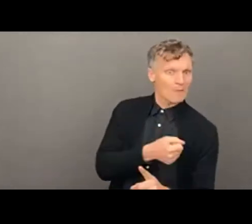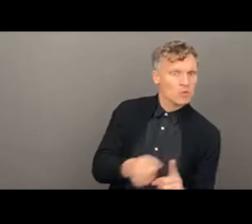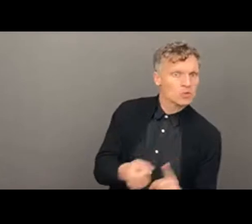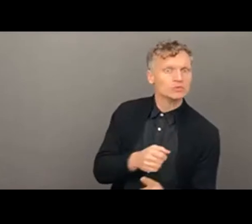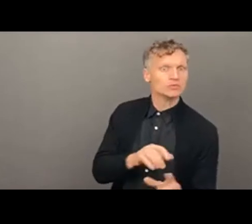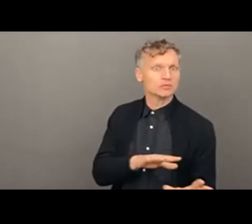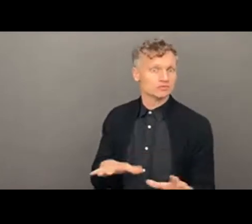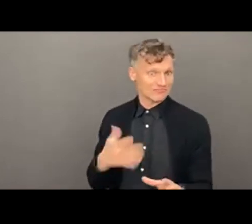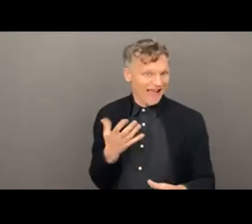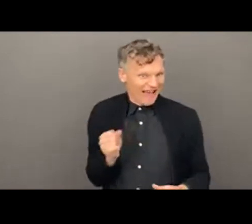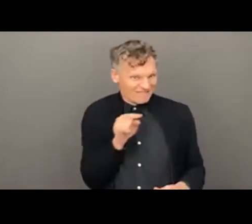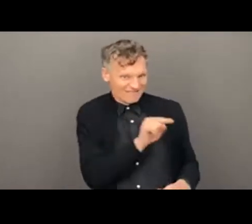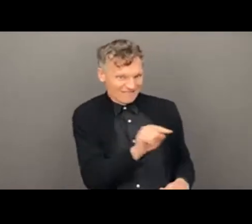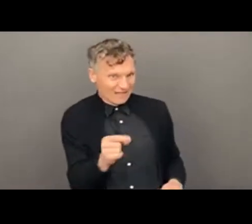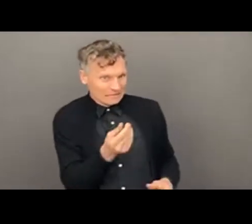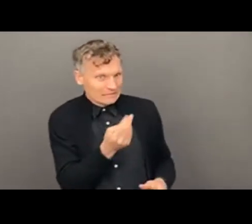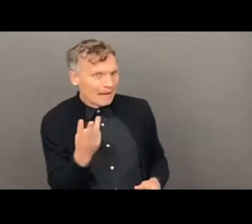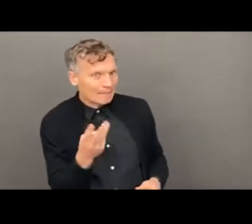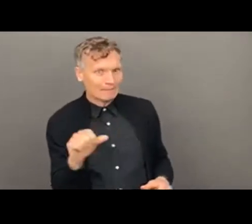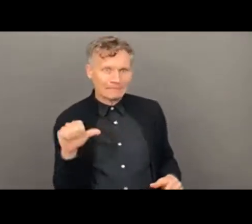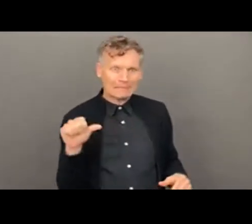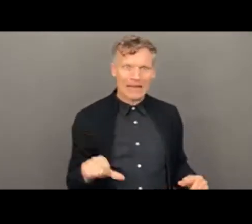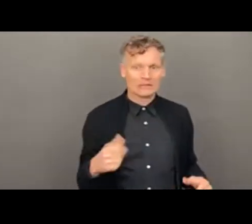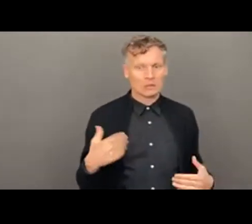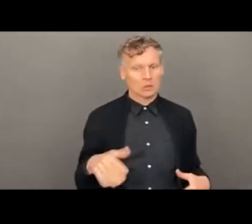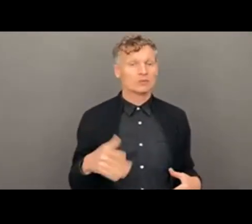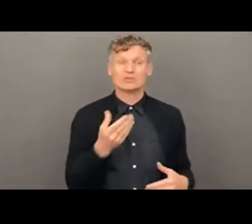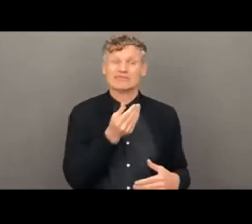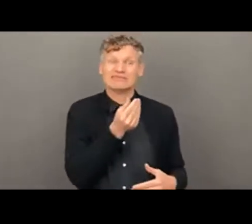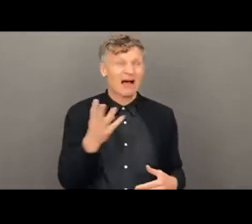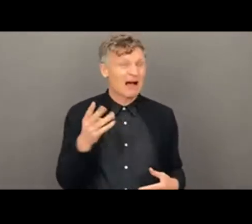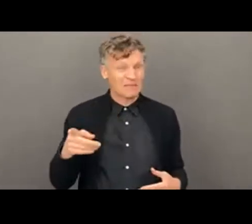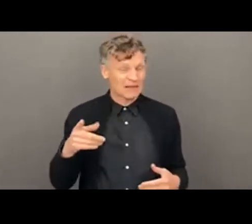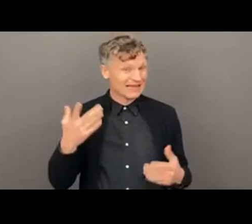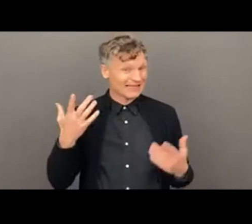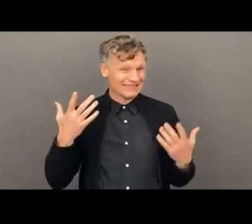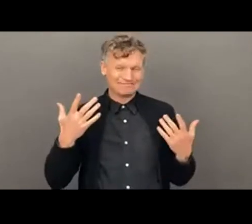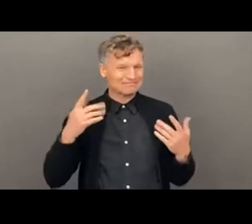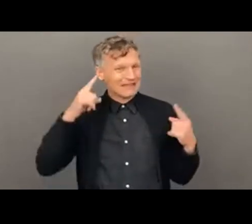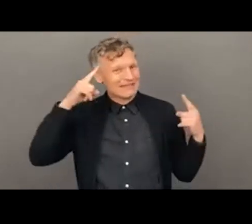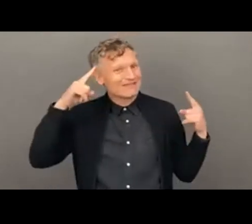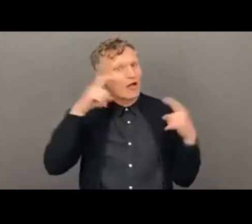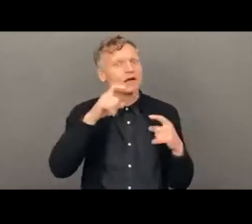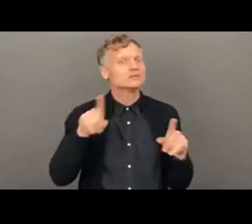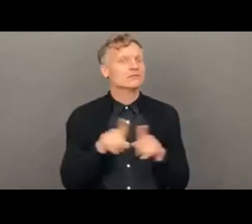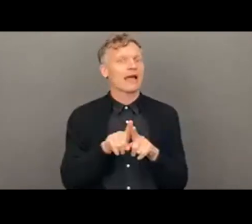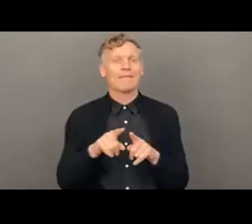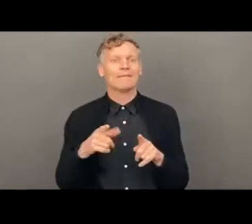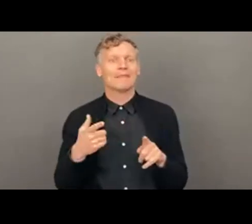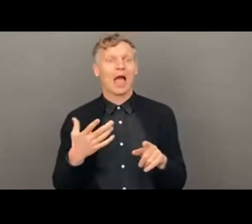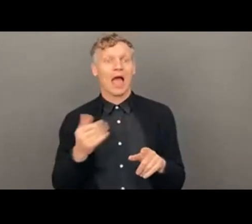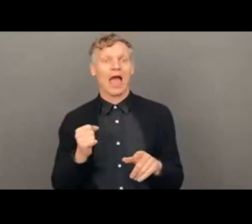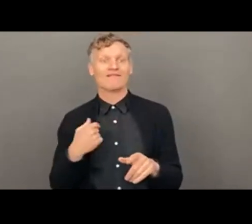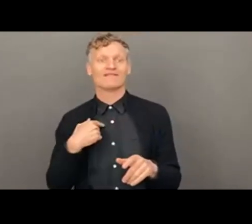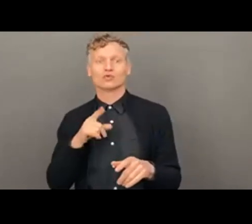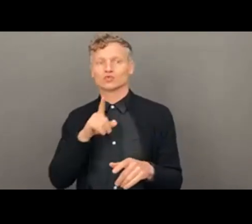an initiative to report such cases, uh, probably due to different factors, including our cultures, different cultures,